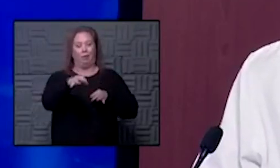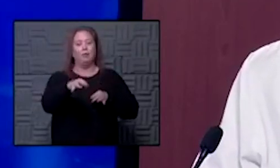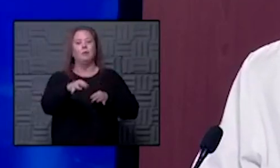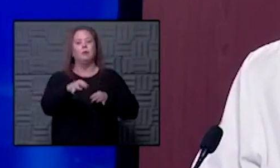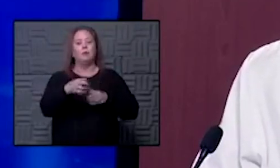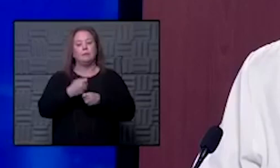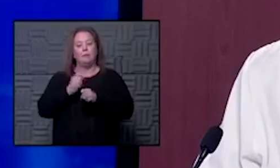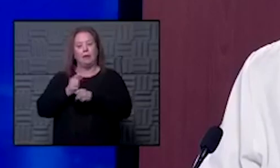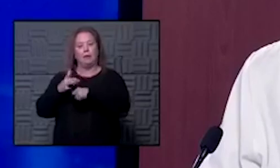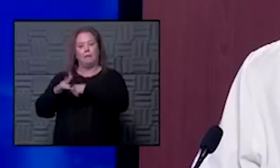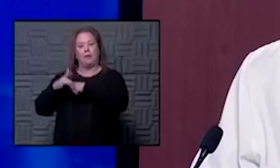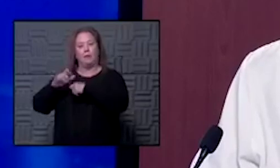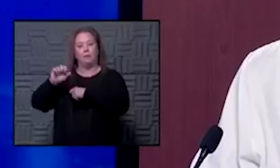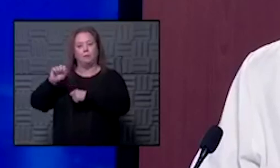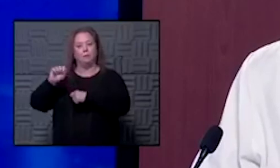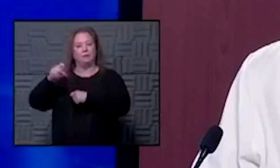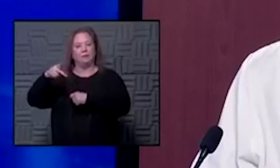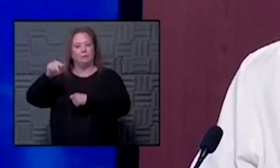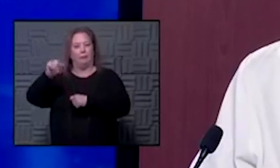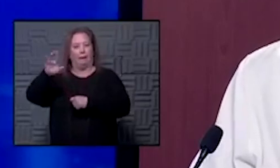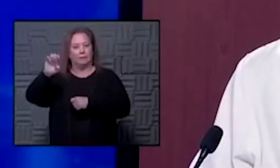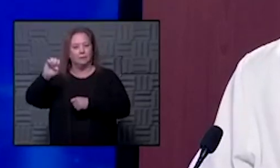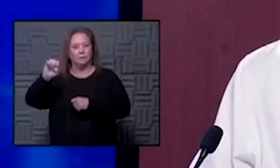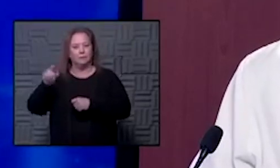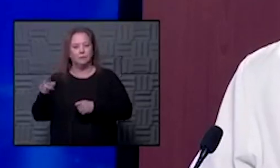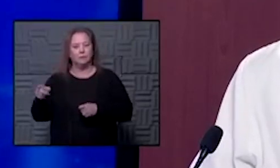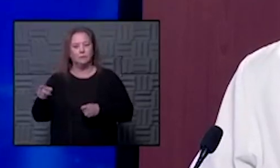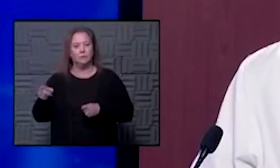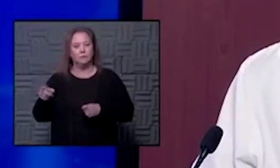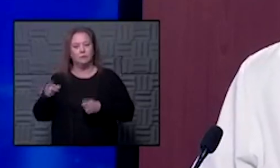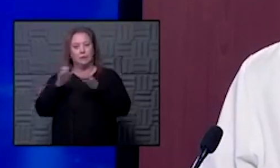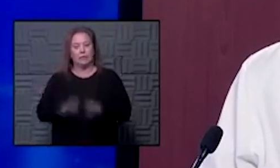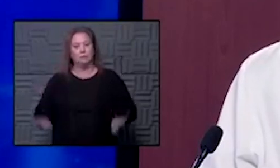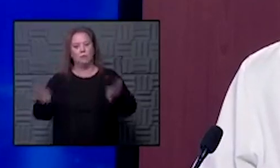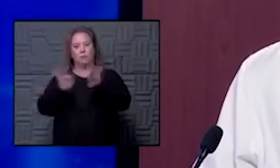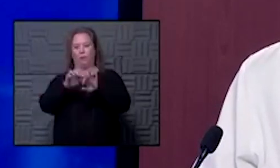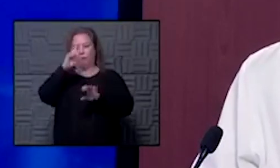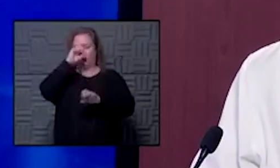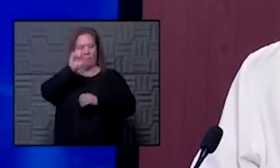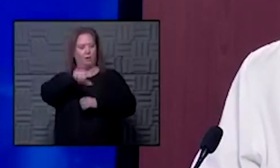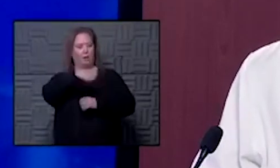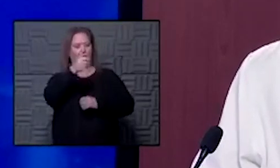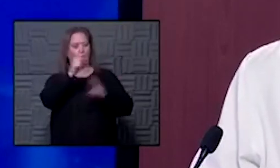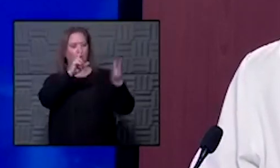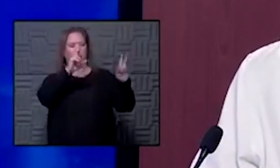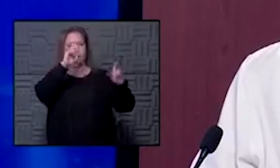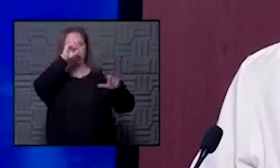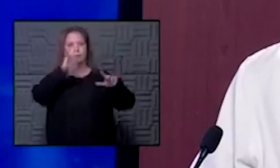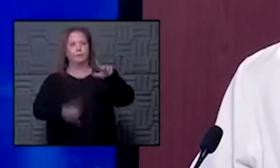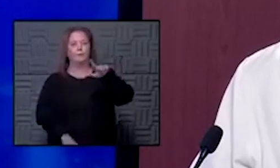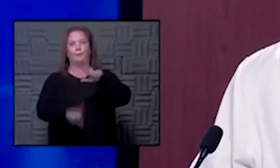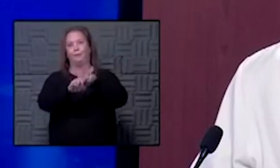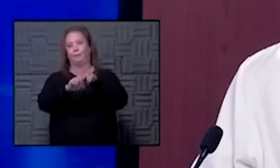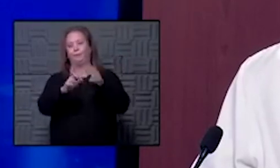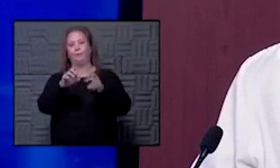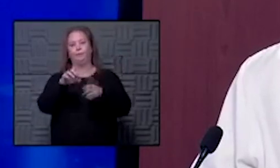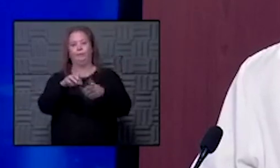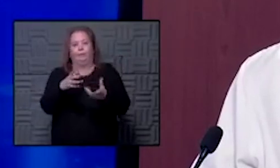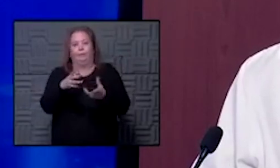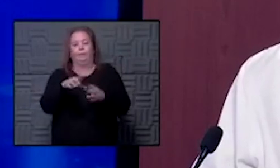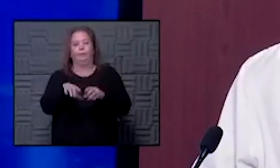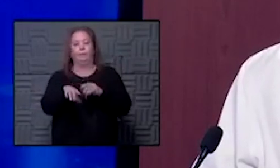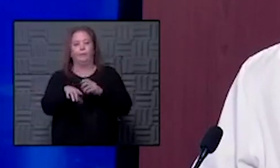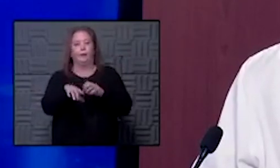little bit to make room um and so it's important because if you think then well what about all these other things that we think about as elective